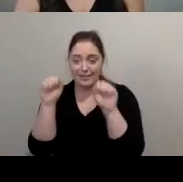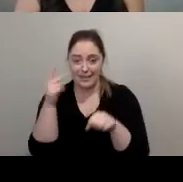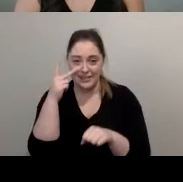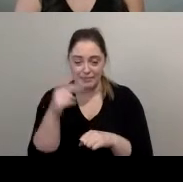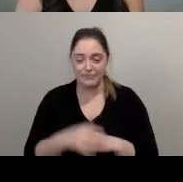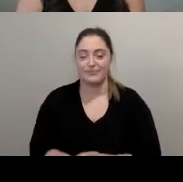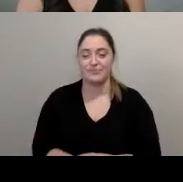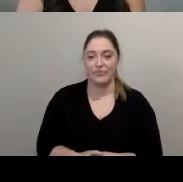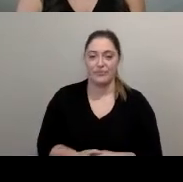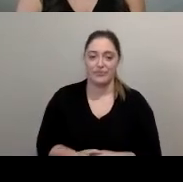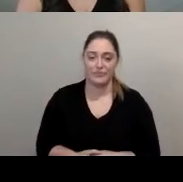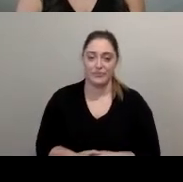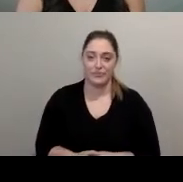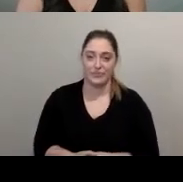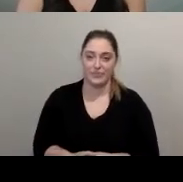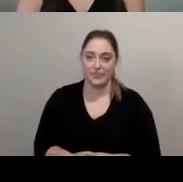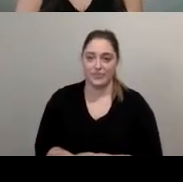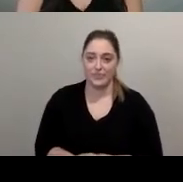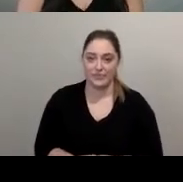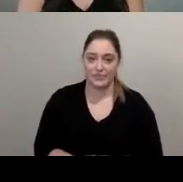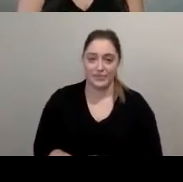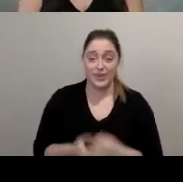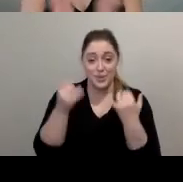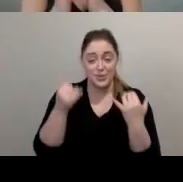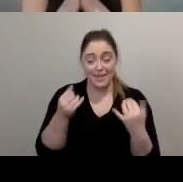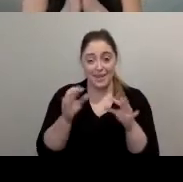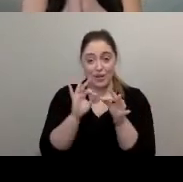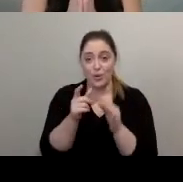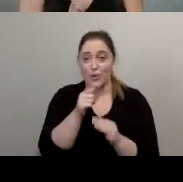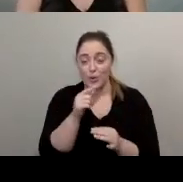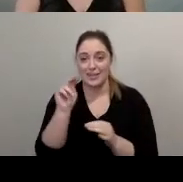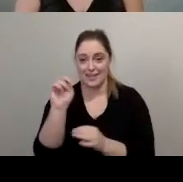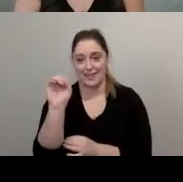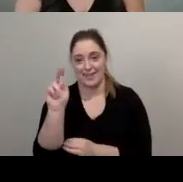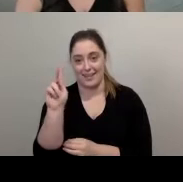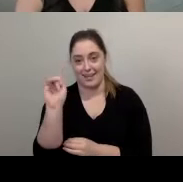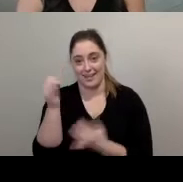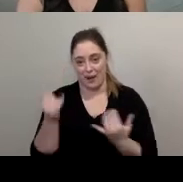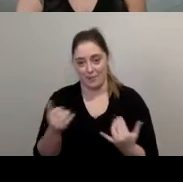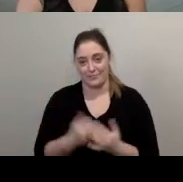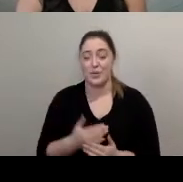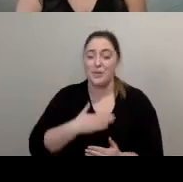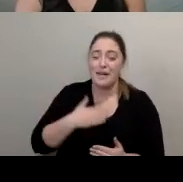our our interpreter we're starting with nikki so welcome nikki we're so happy to have you